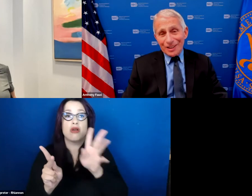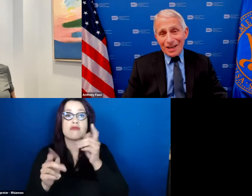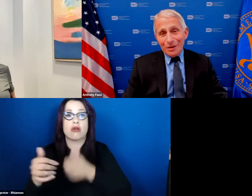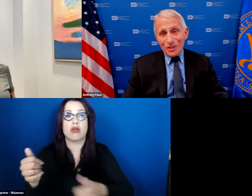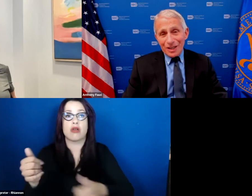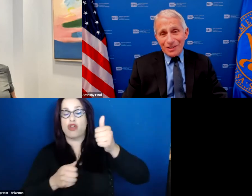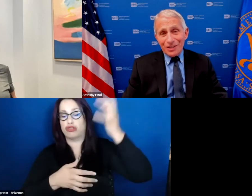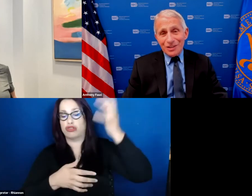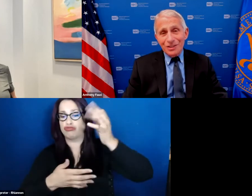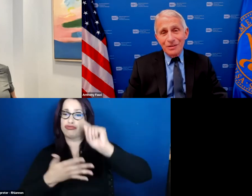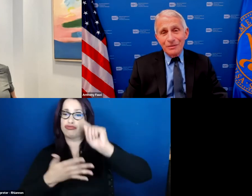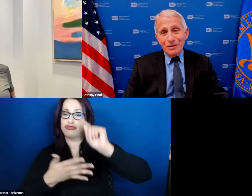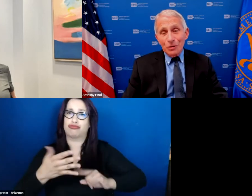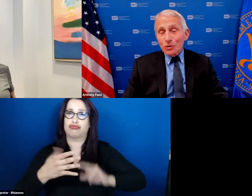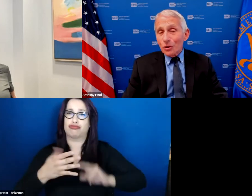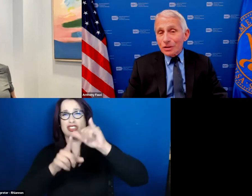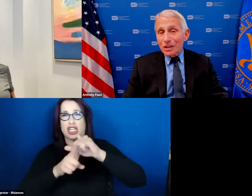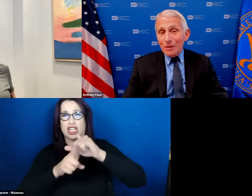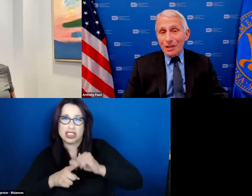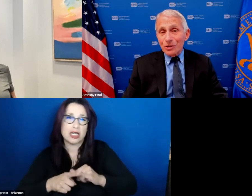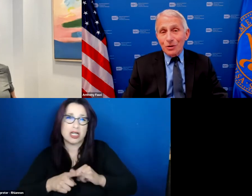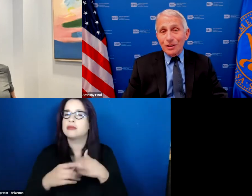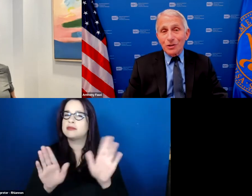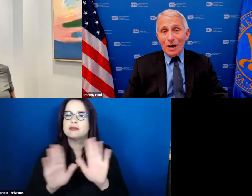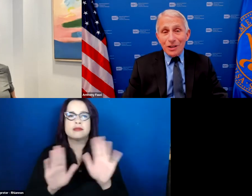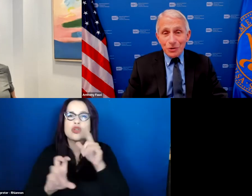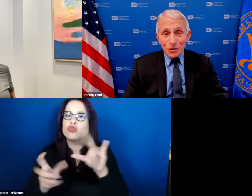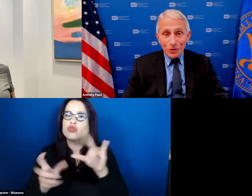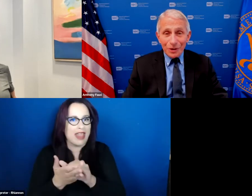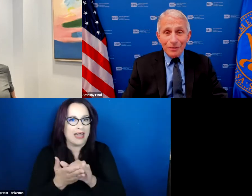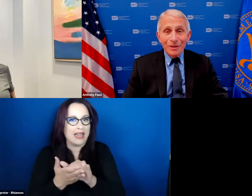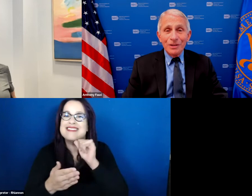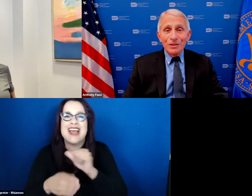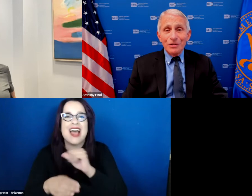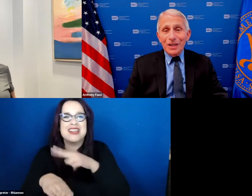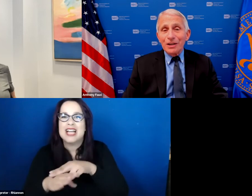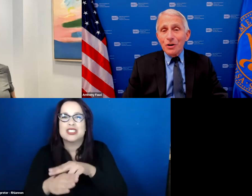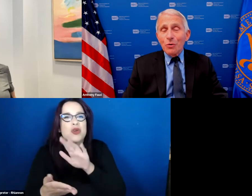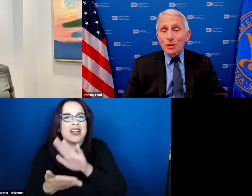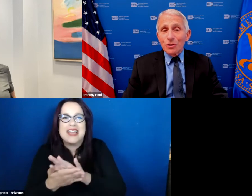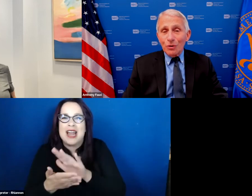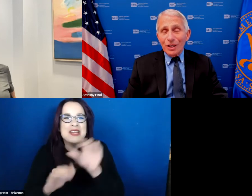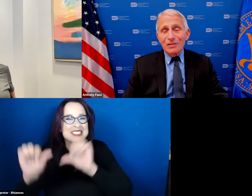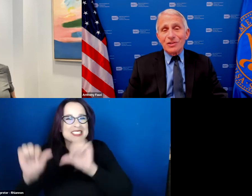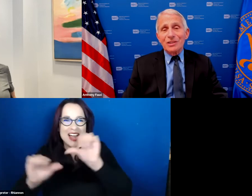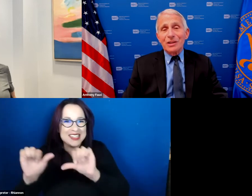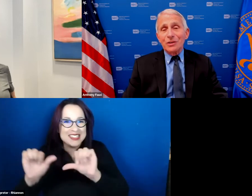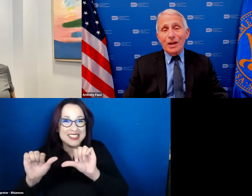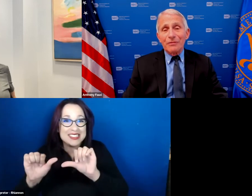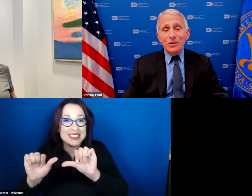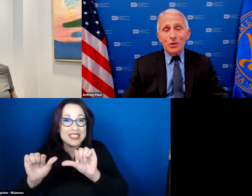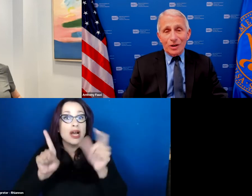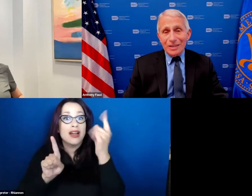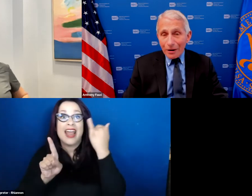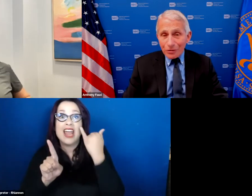national academy of sciences don't talk to them like you're talking to a high school student you've got to know what your audience is and